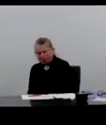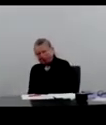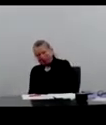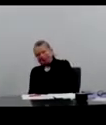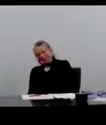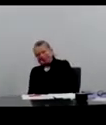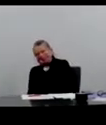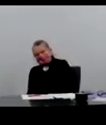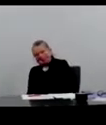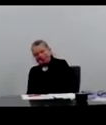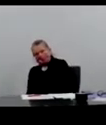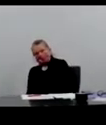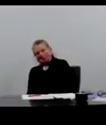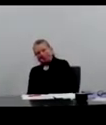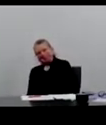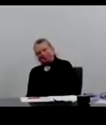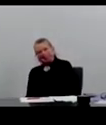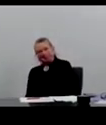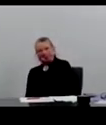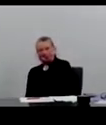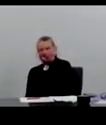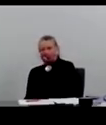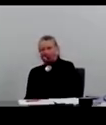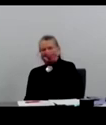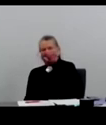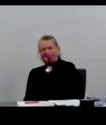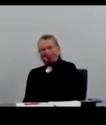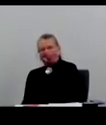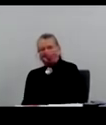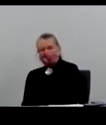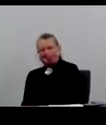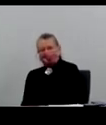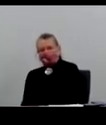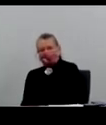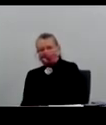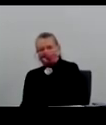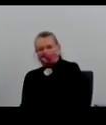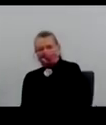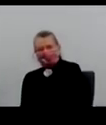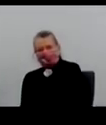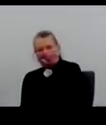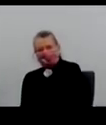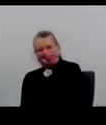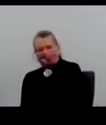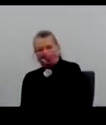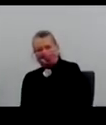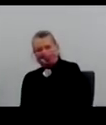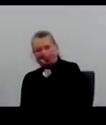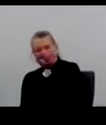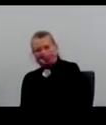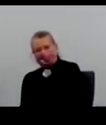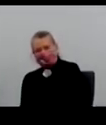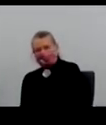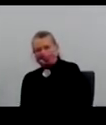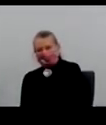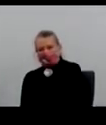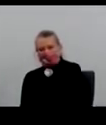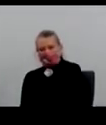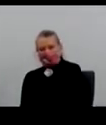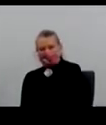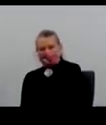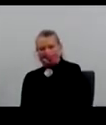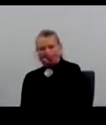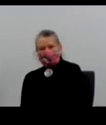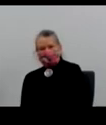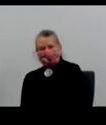So, you know, herd immunity, I think from what Heath just presented and from what we're seeing is